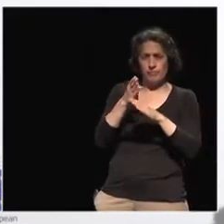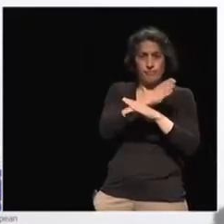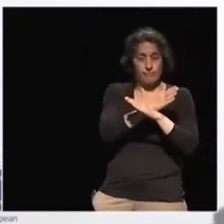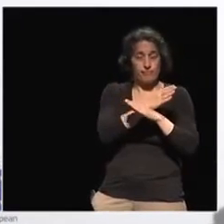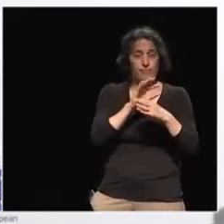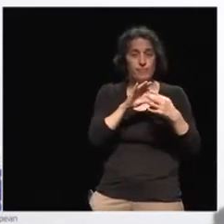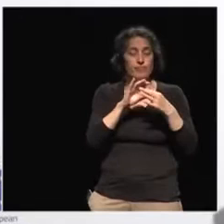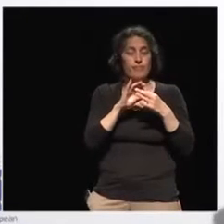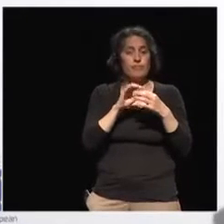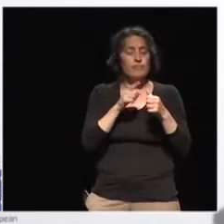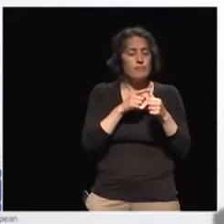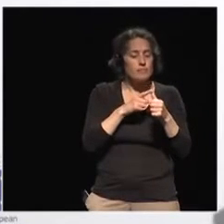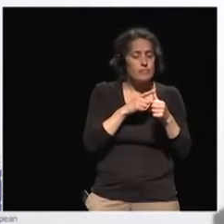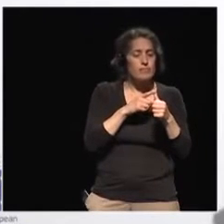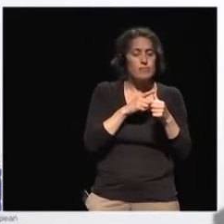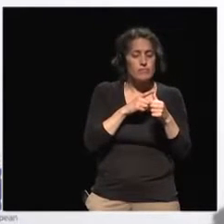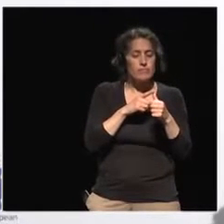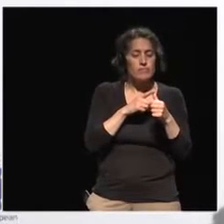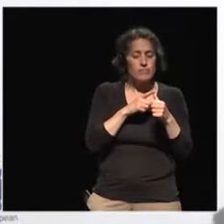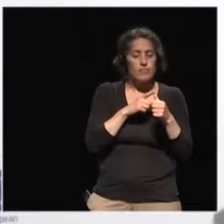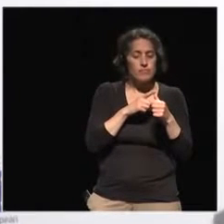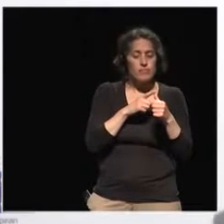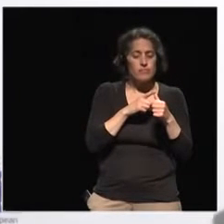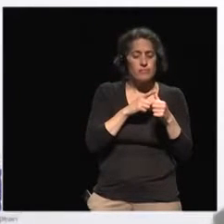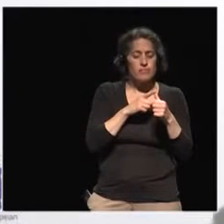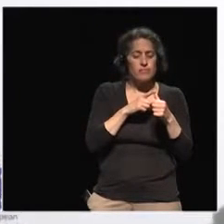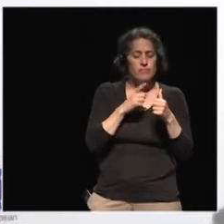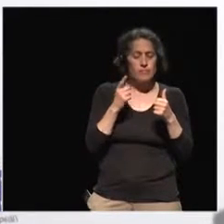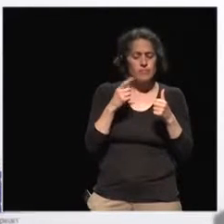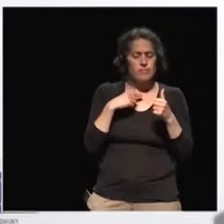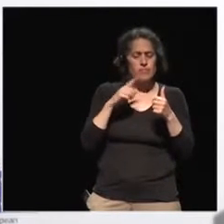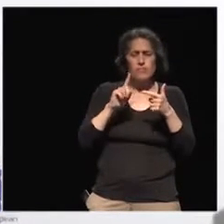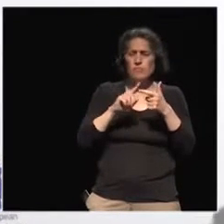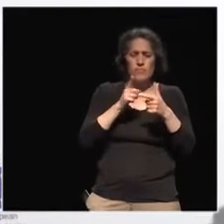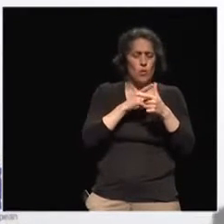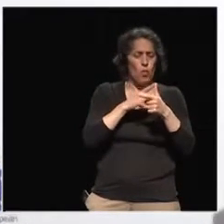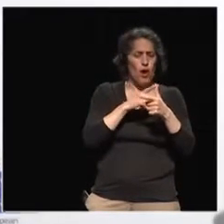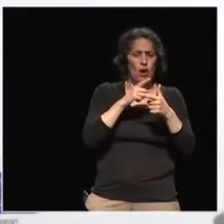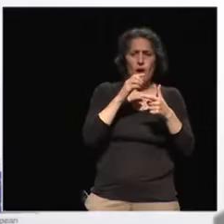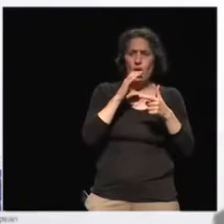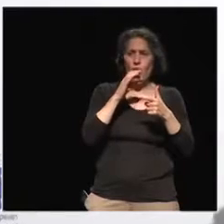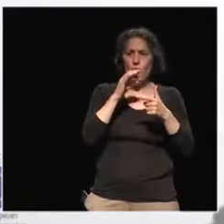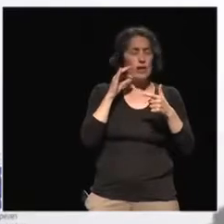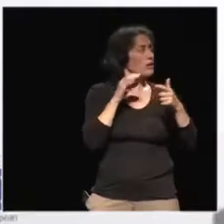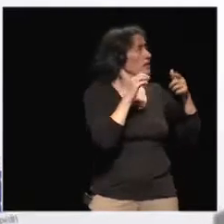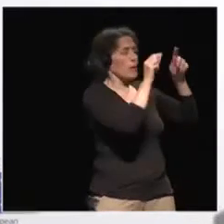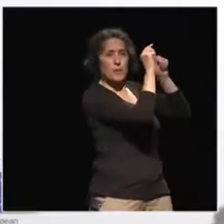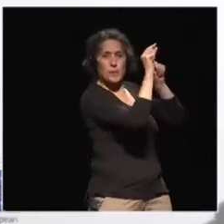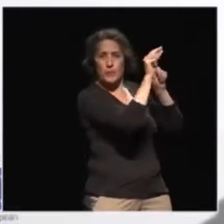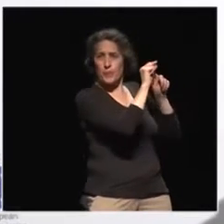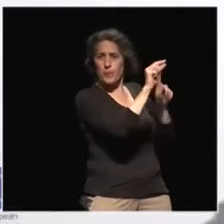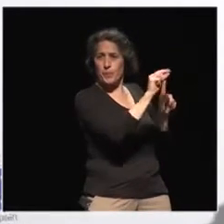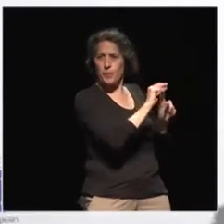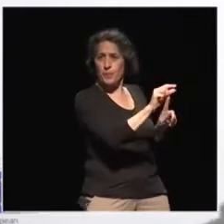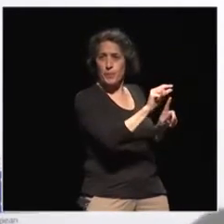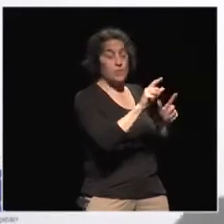have got equal importance. But then I do understand why second one was more popular. Because local